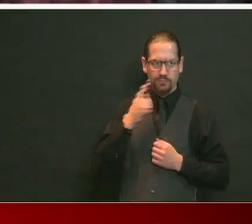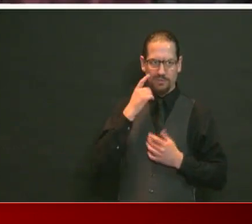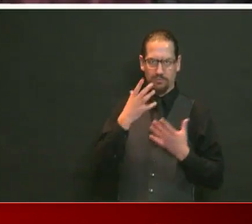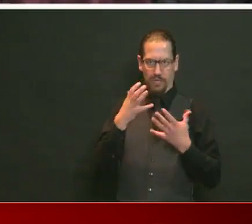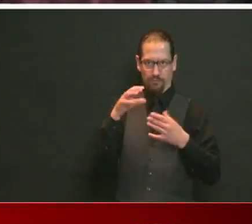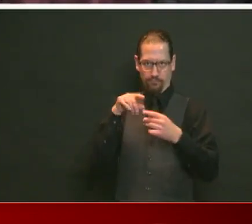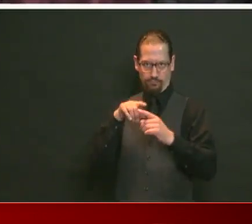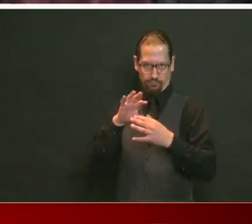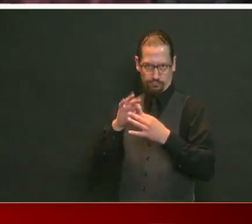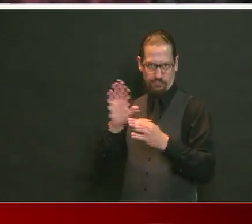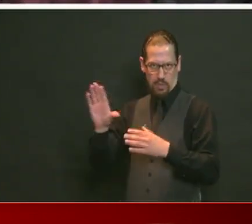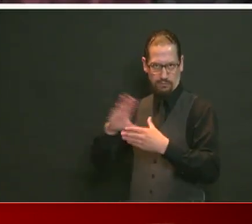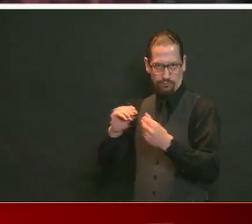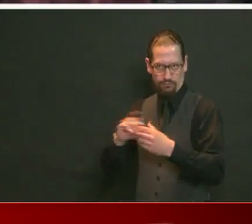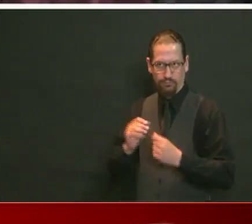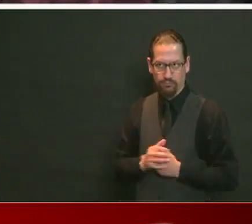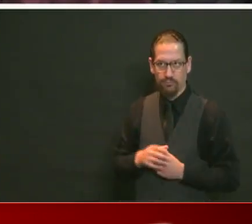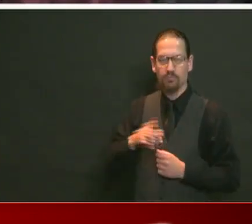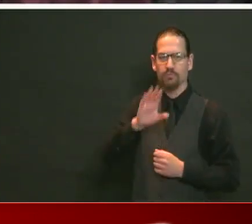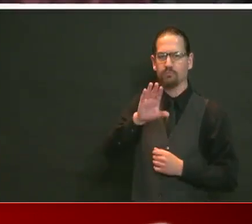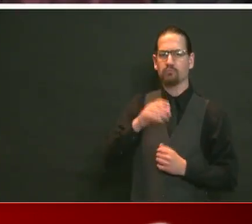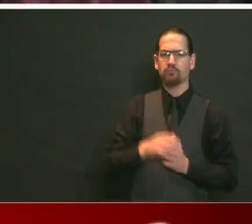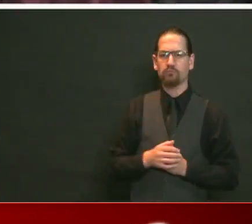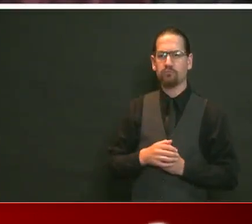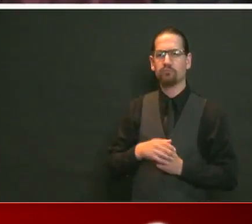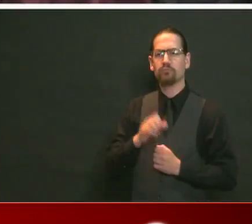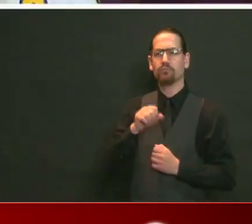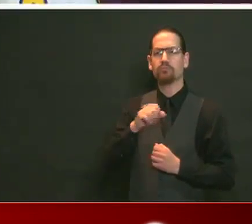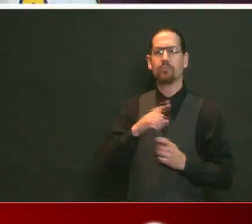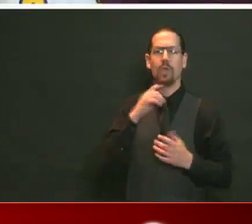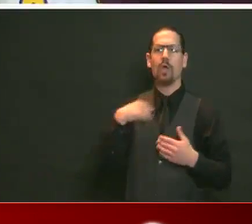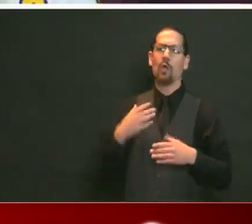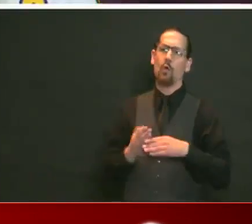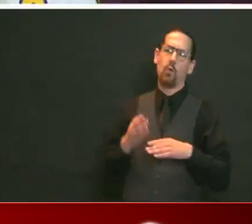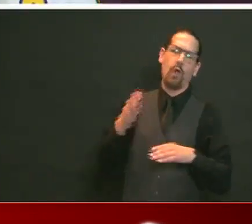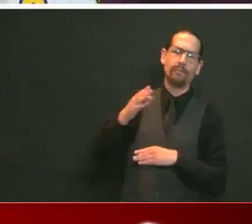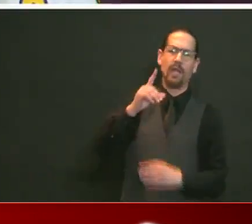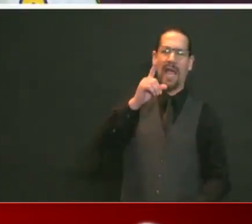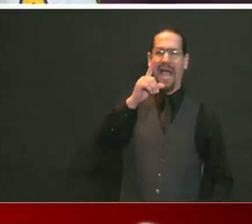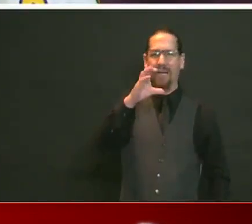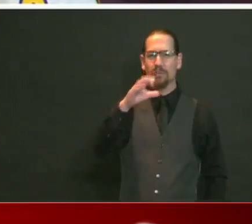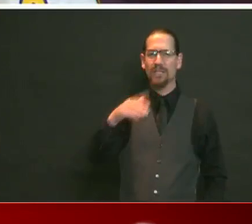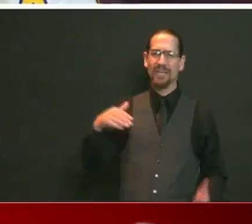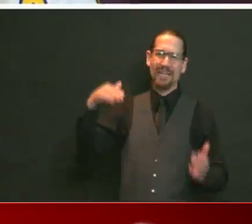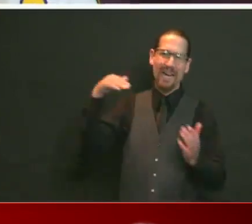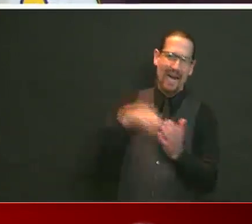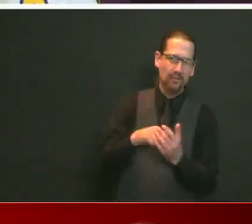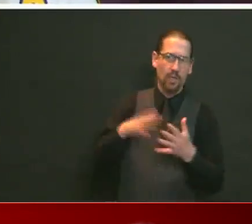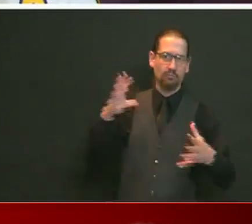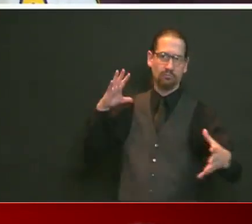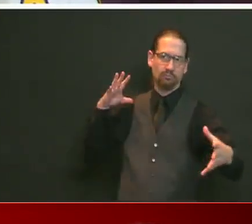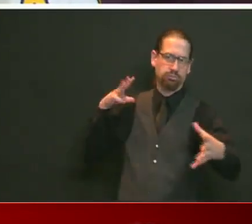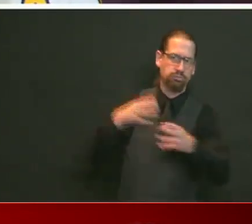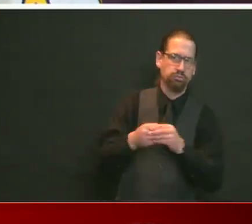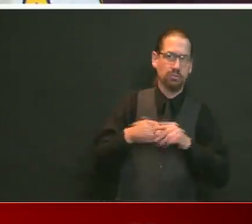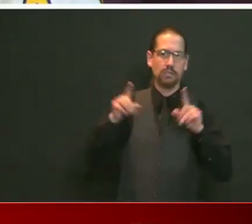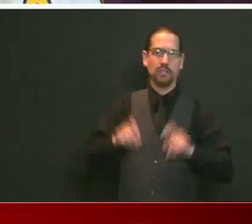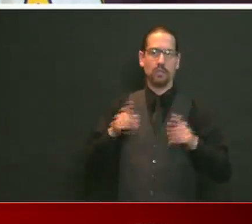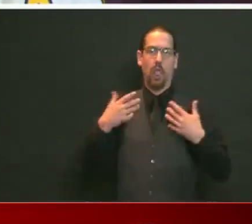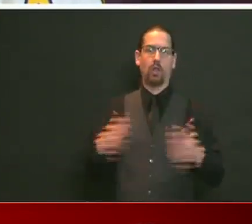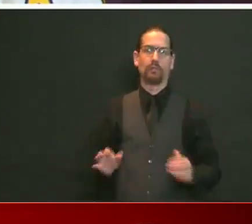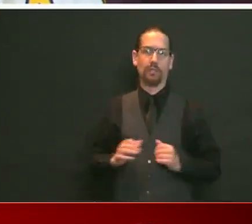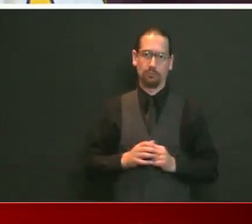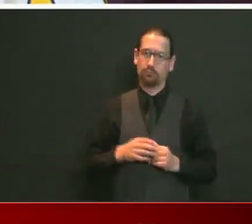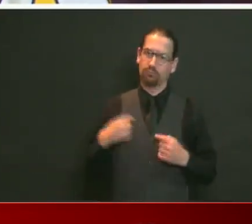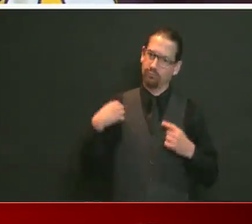surpassed 100,000 tests being done. So we are beyond